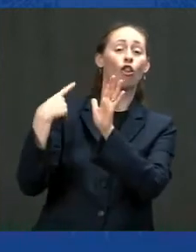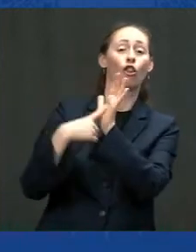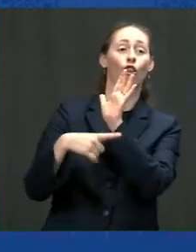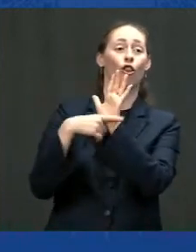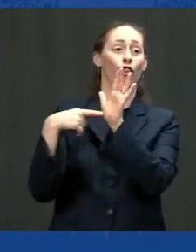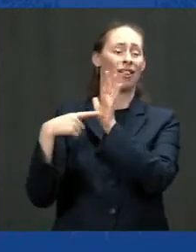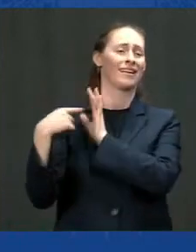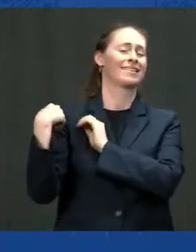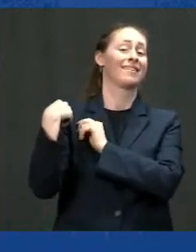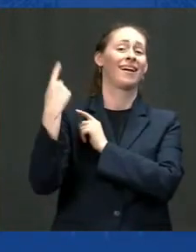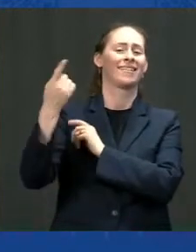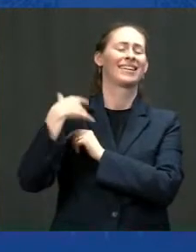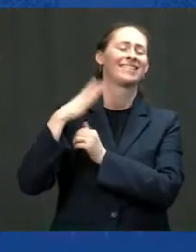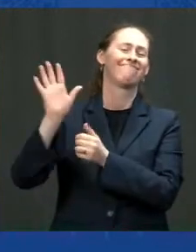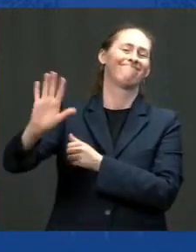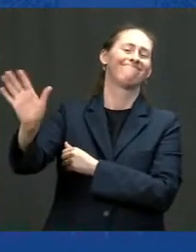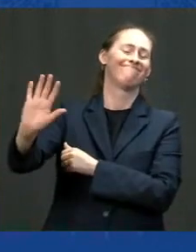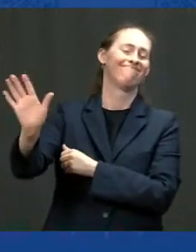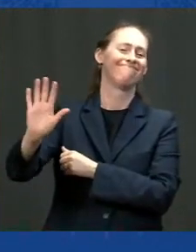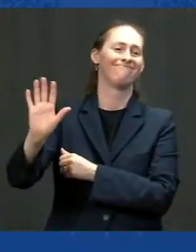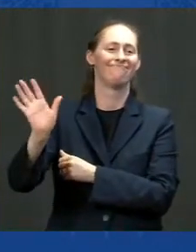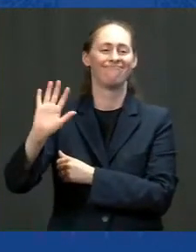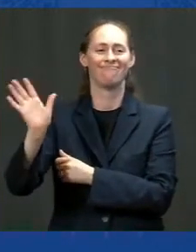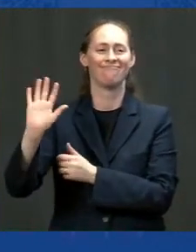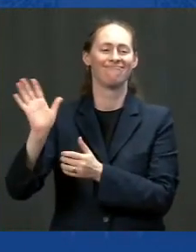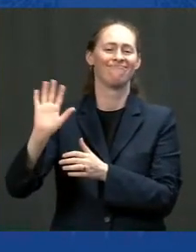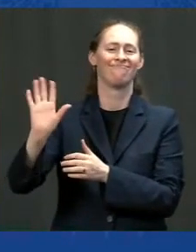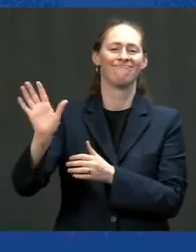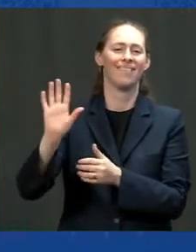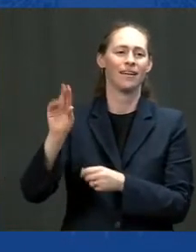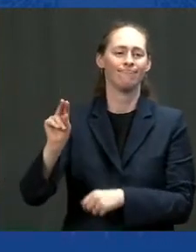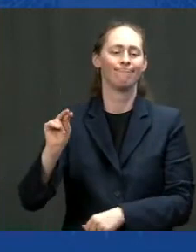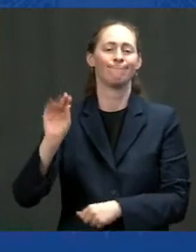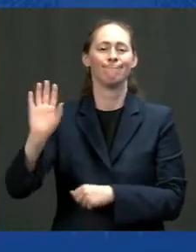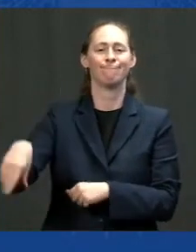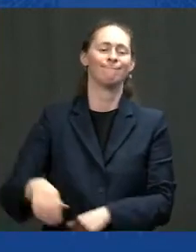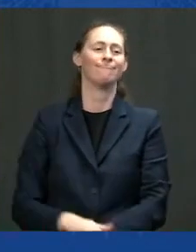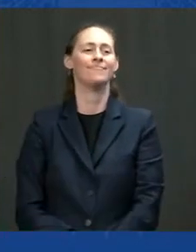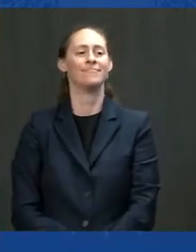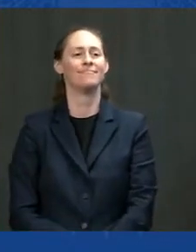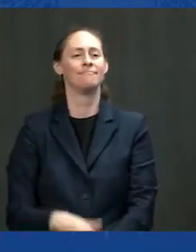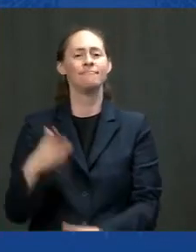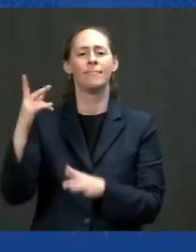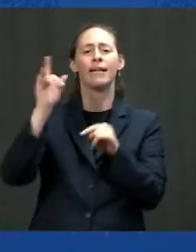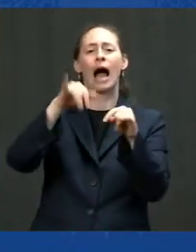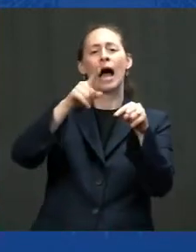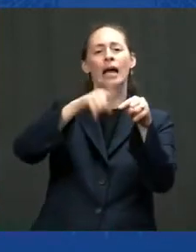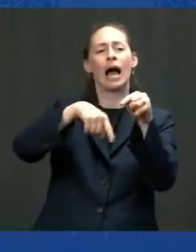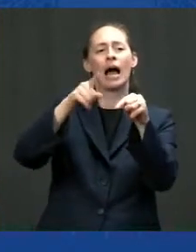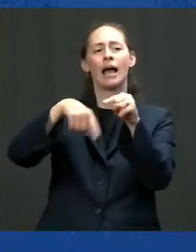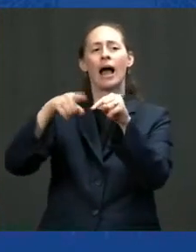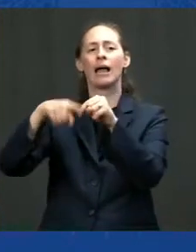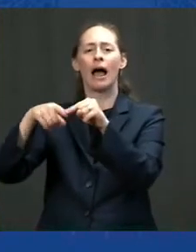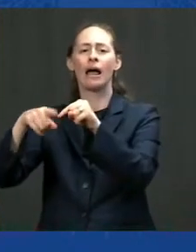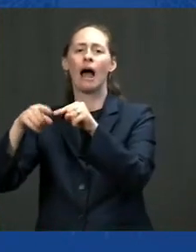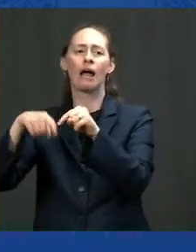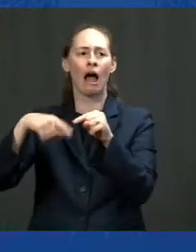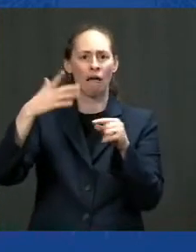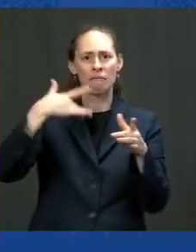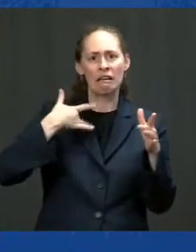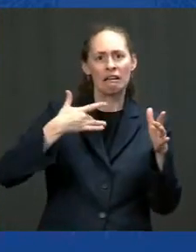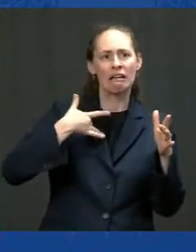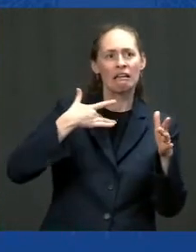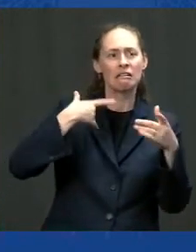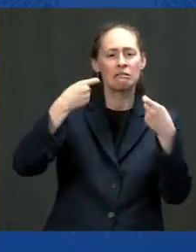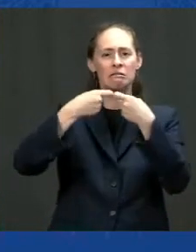but I reject, out of hand, this defeatist view that the forces of automation and globalization mean we can't have good-paying